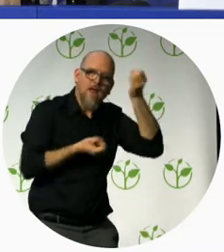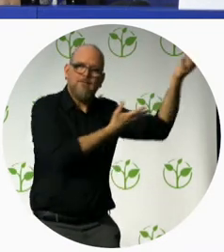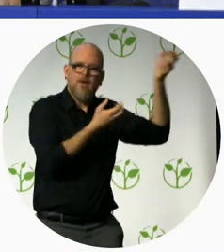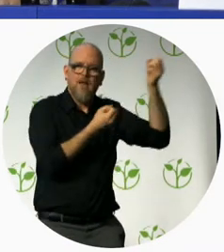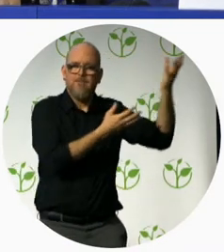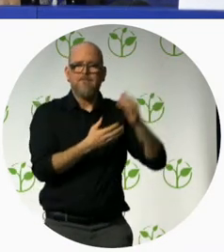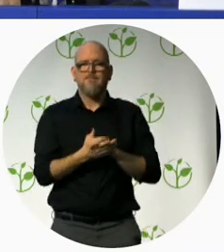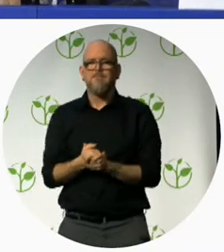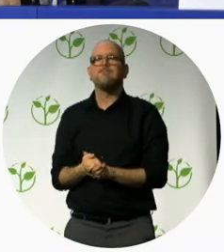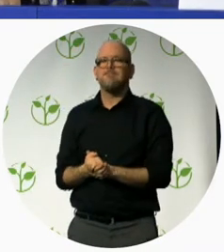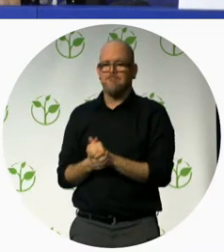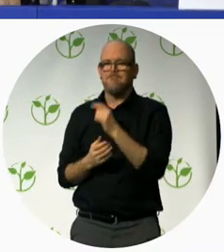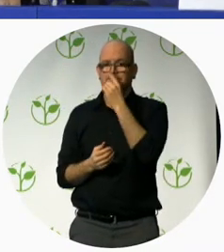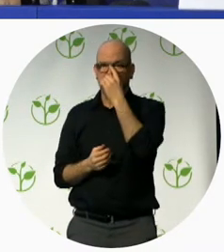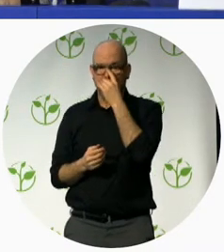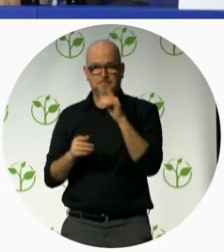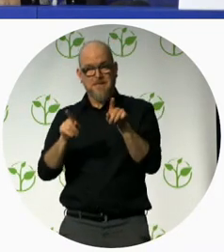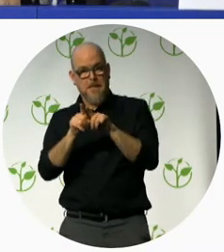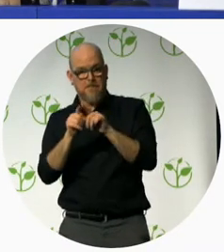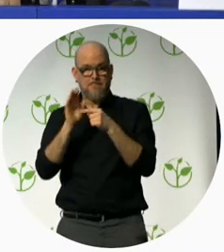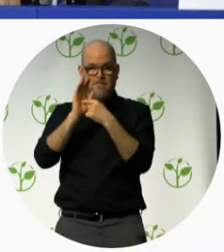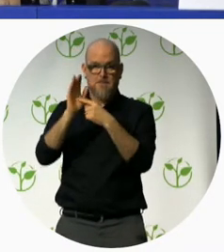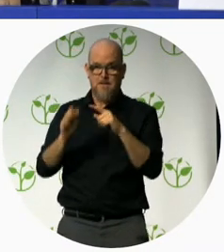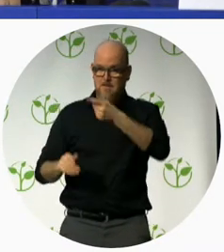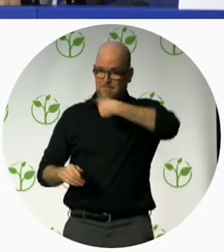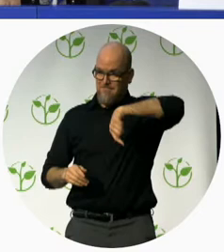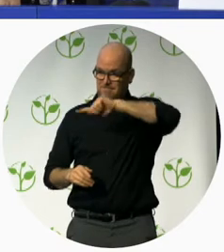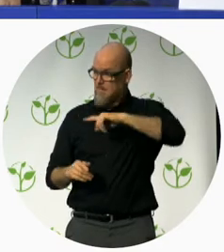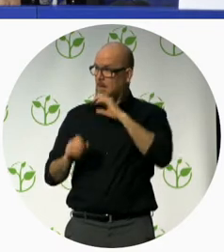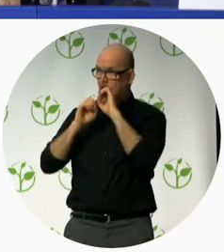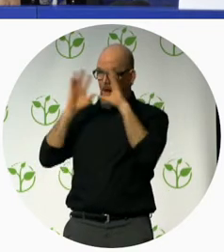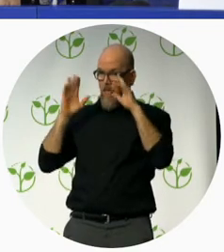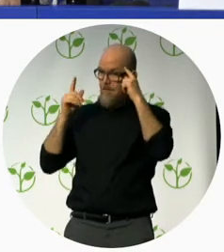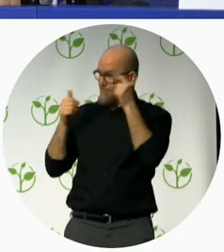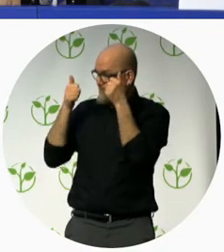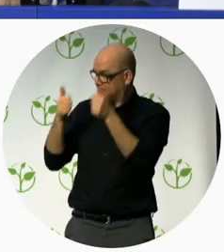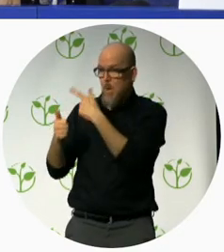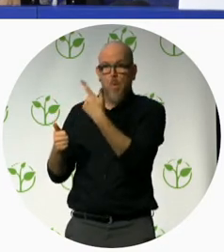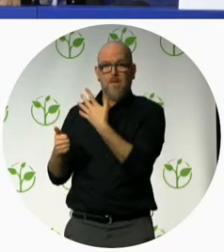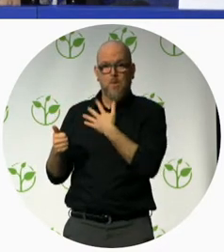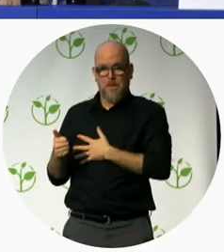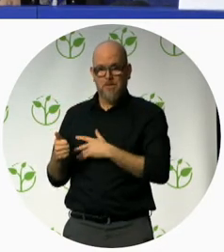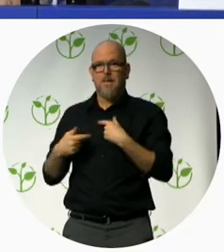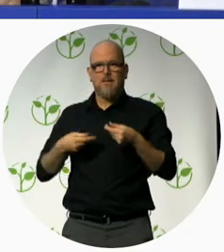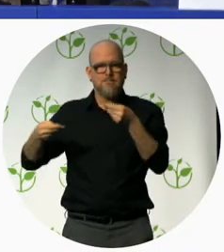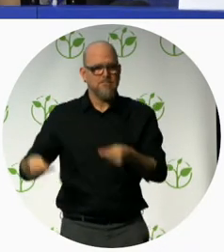accessibility is also kept up to date and he helps and supports the team creating the appropriate environment on the